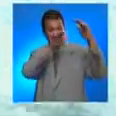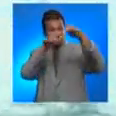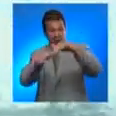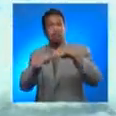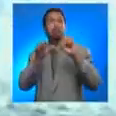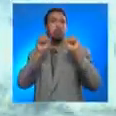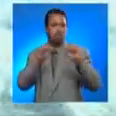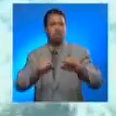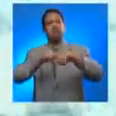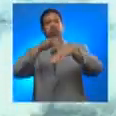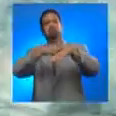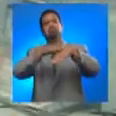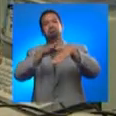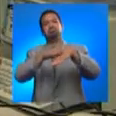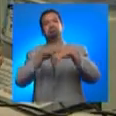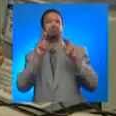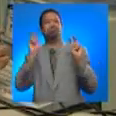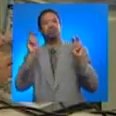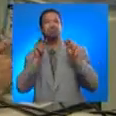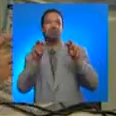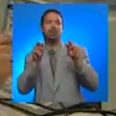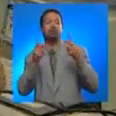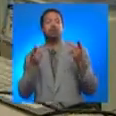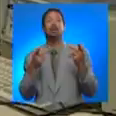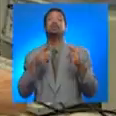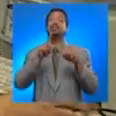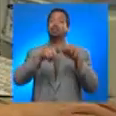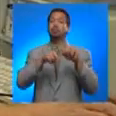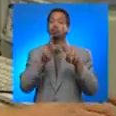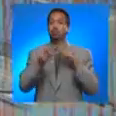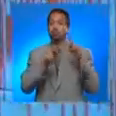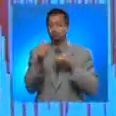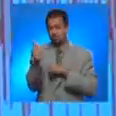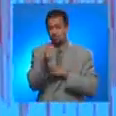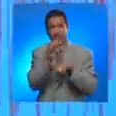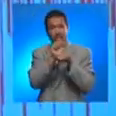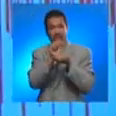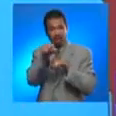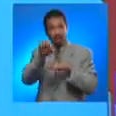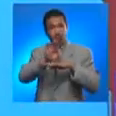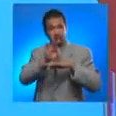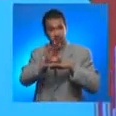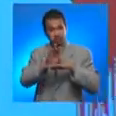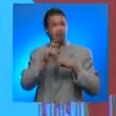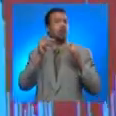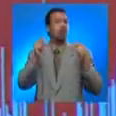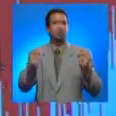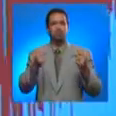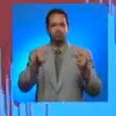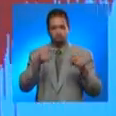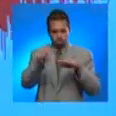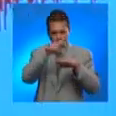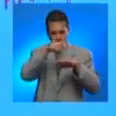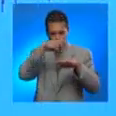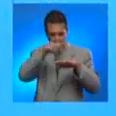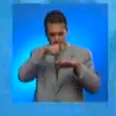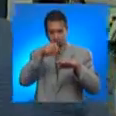or warning will be issued only if those in charge of monitoring notify the pertinent authorities in Puerto Rico.